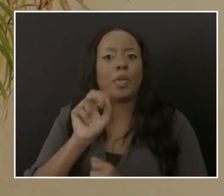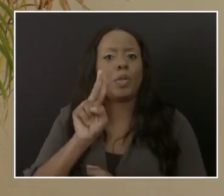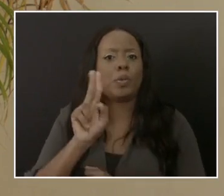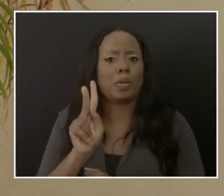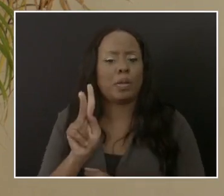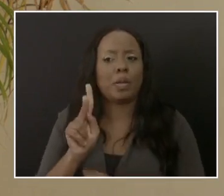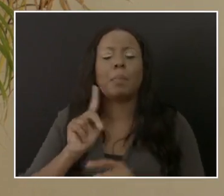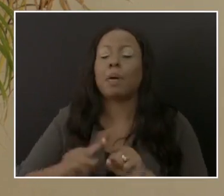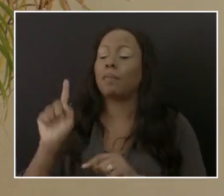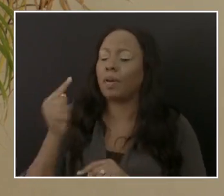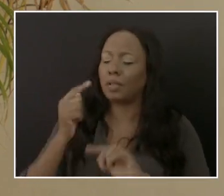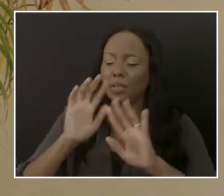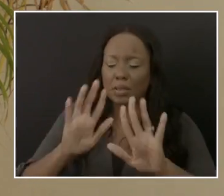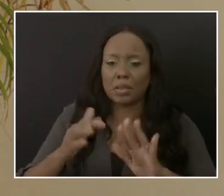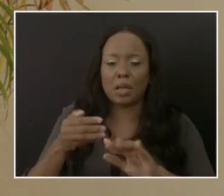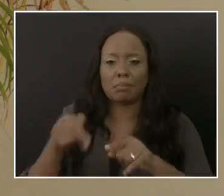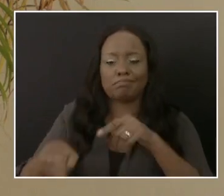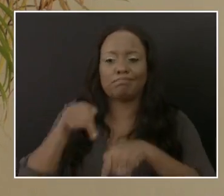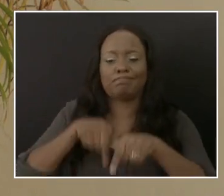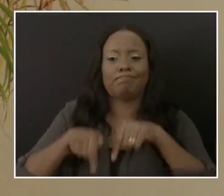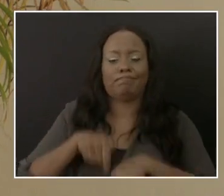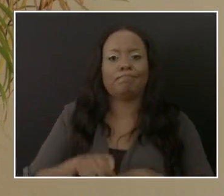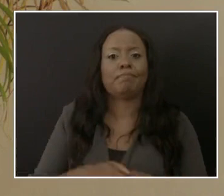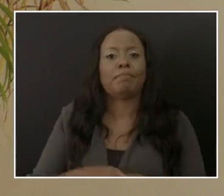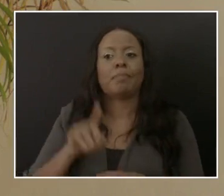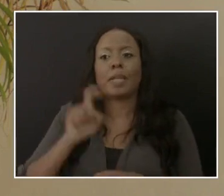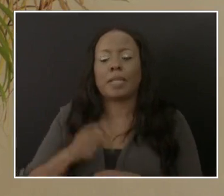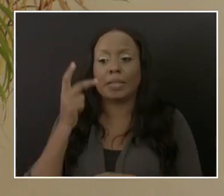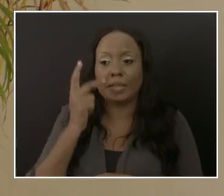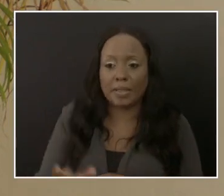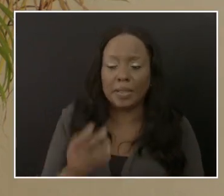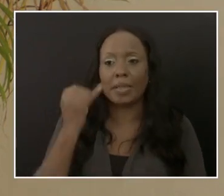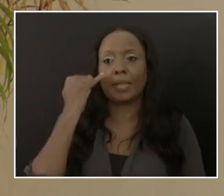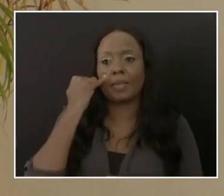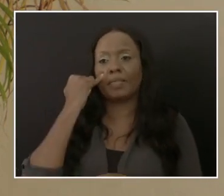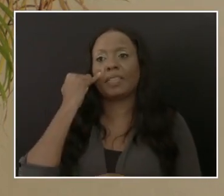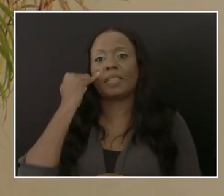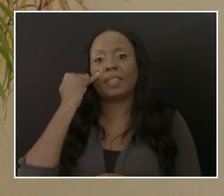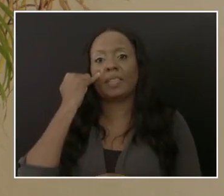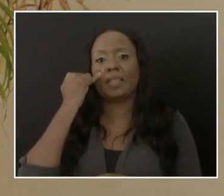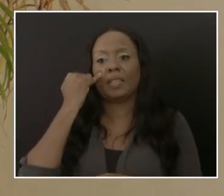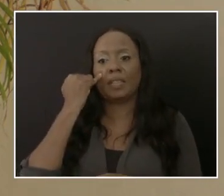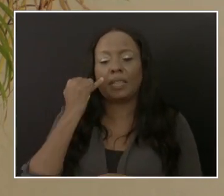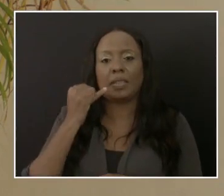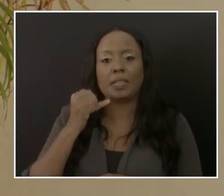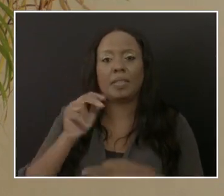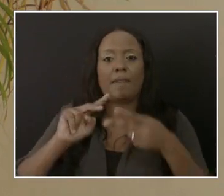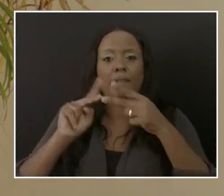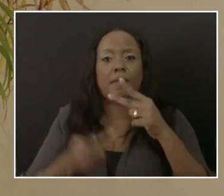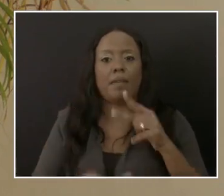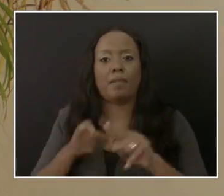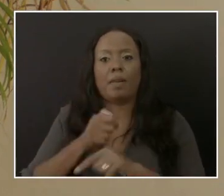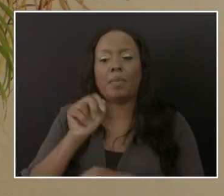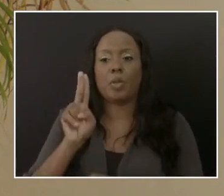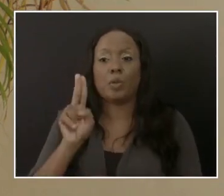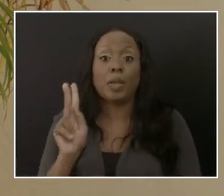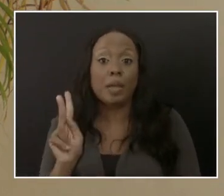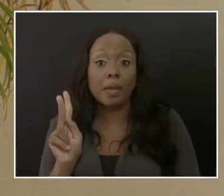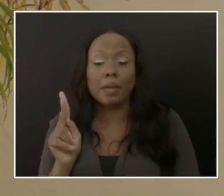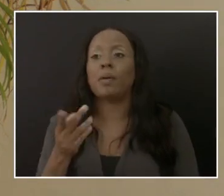verify, first of all, or confirm whether is it actually the variant from the UK or is it really the new variant.